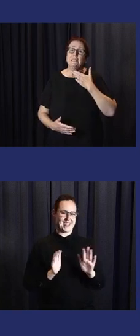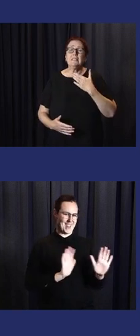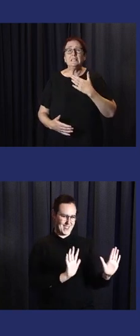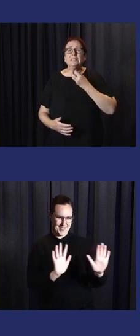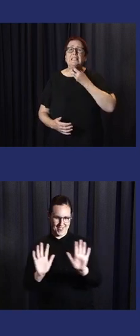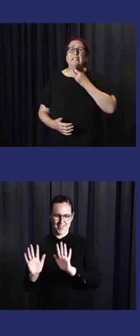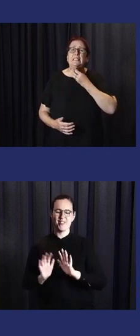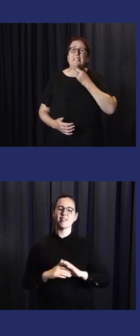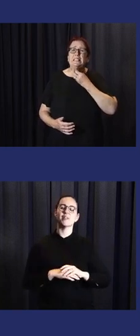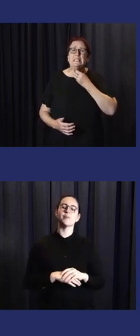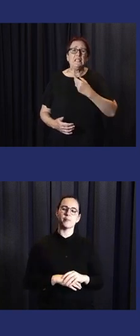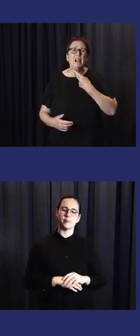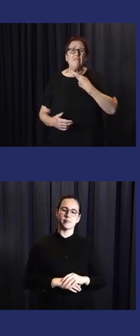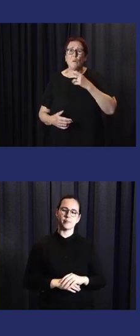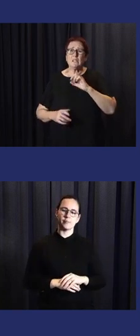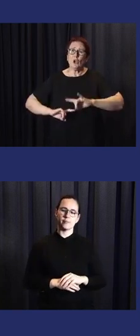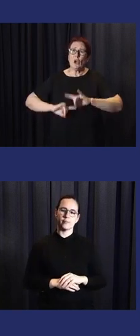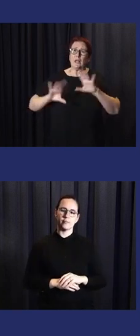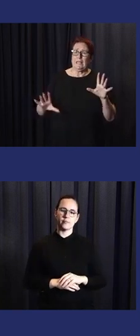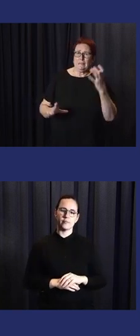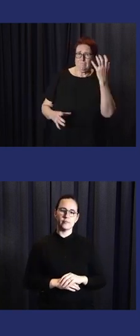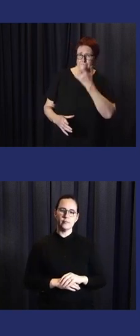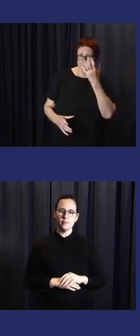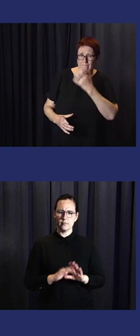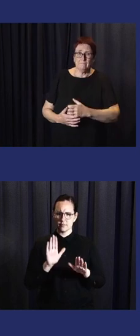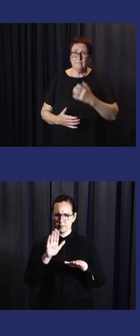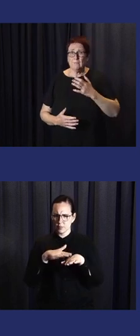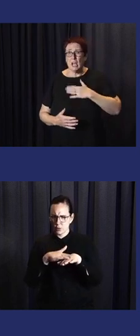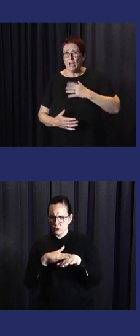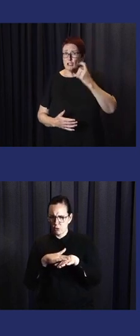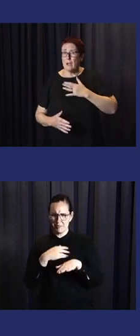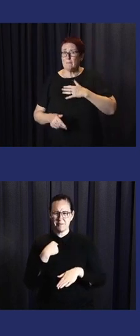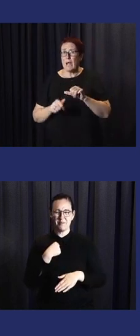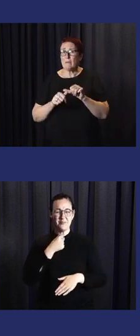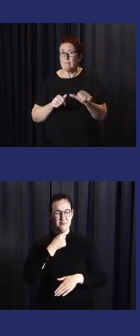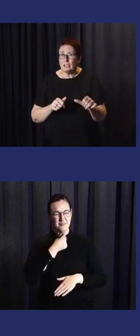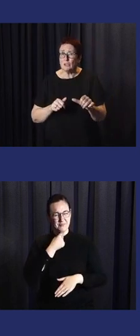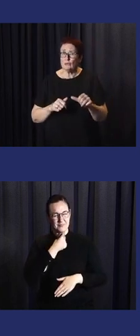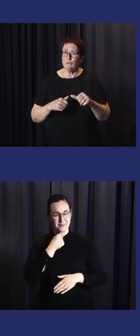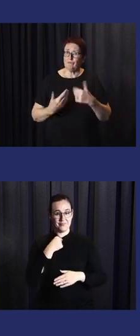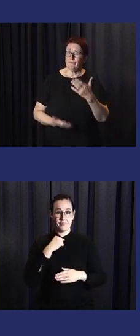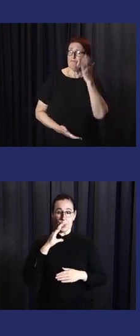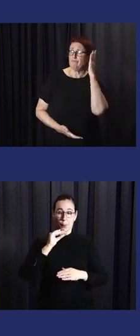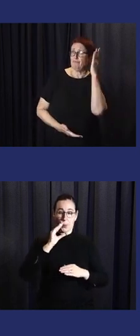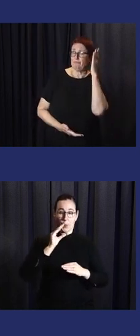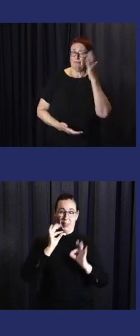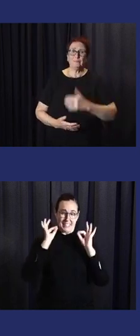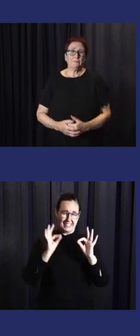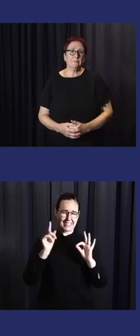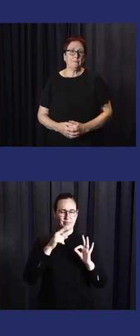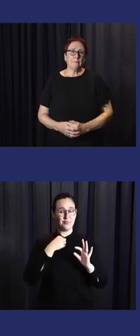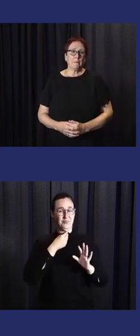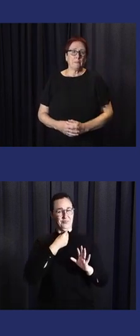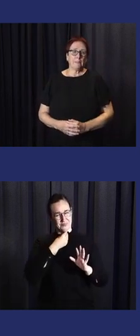Good afternoon. And yeah, maybe I'm sorry that today my trust is pain, so maybe my voice is sometimes not clear